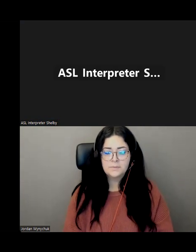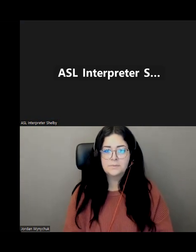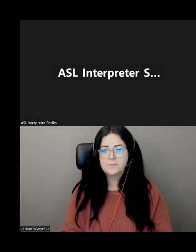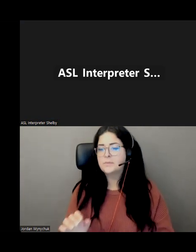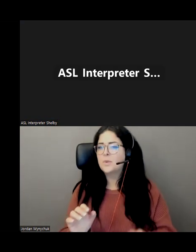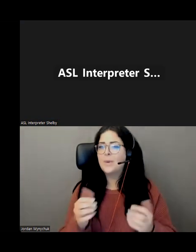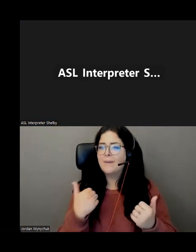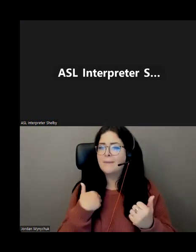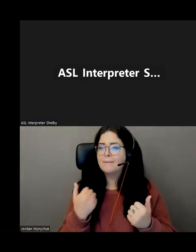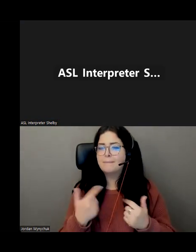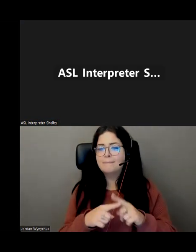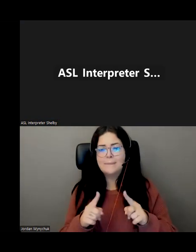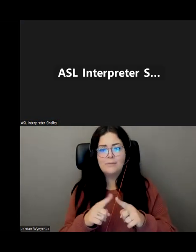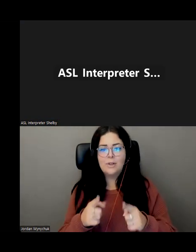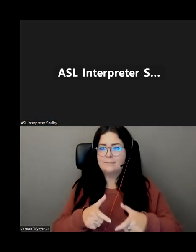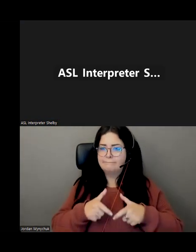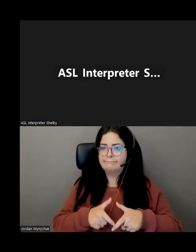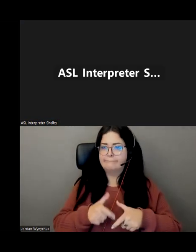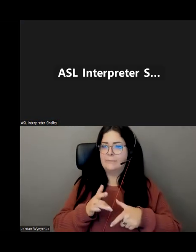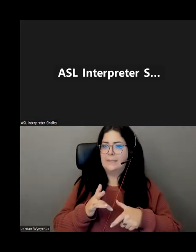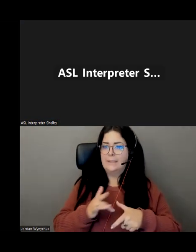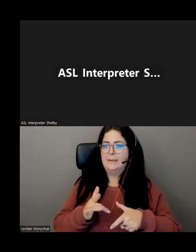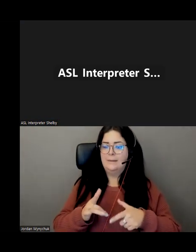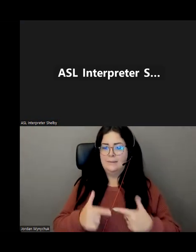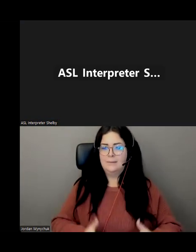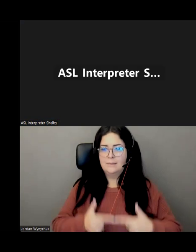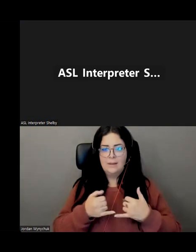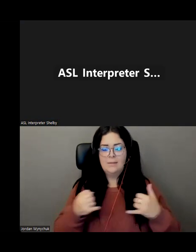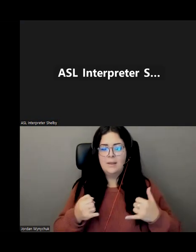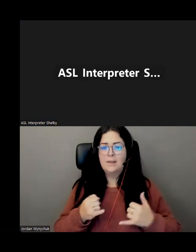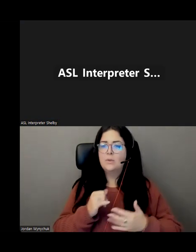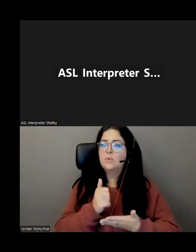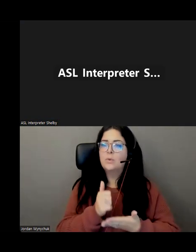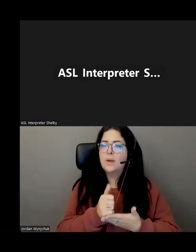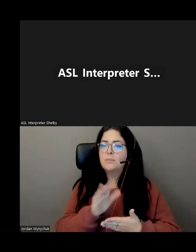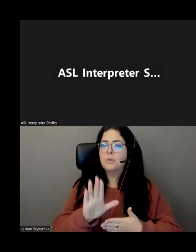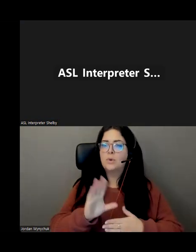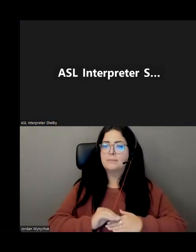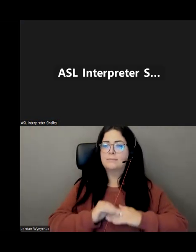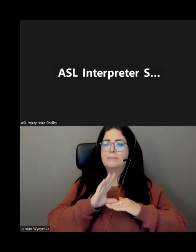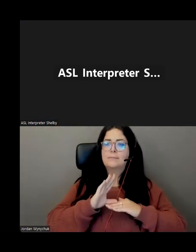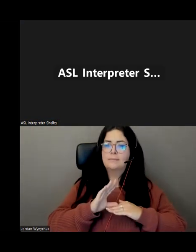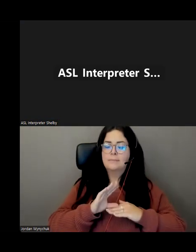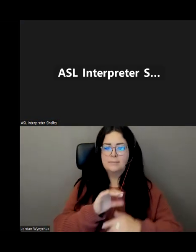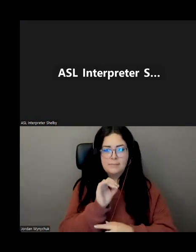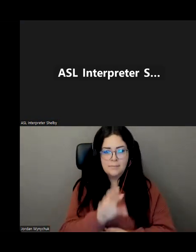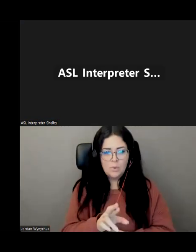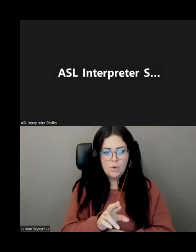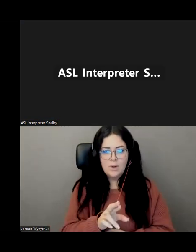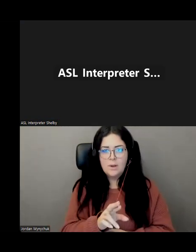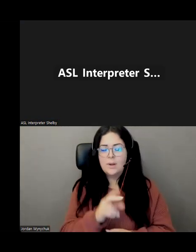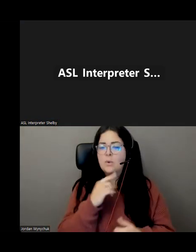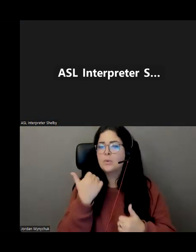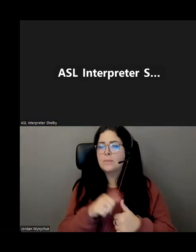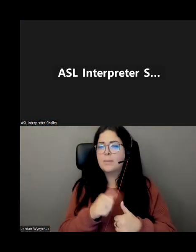things that you can do to build your confidence you know such as i'm going to go back to to one of the six